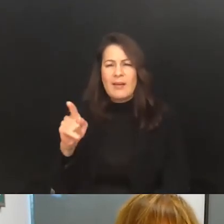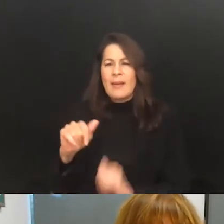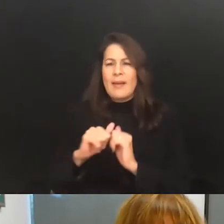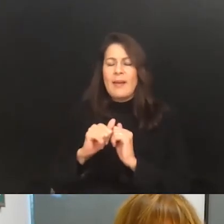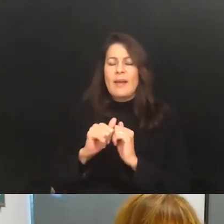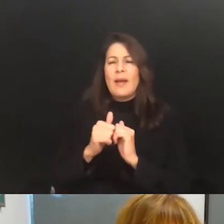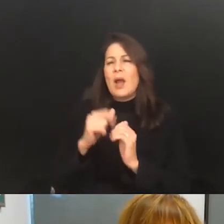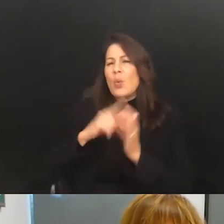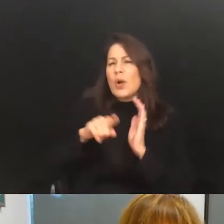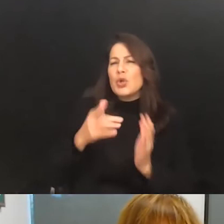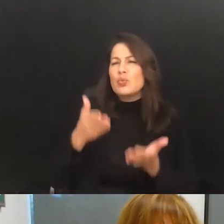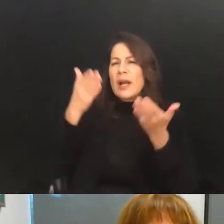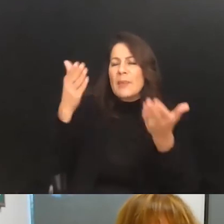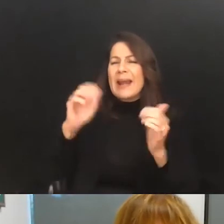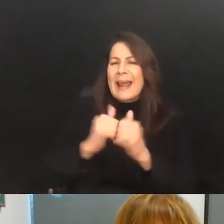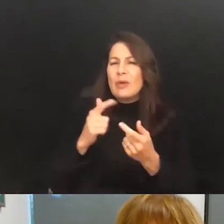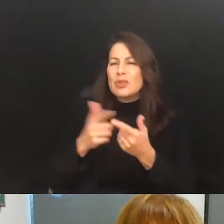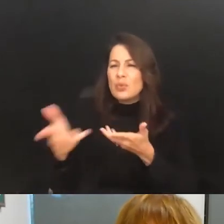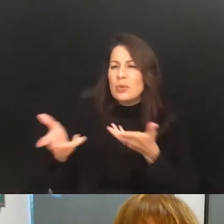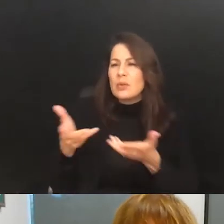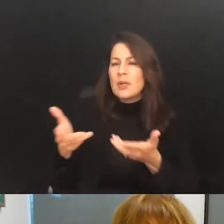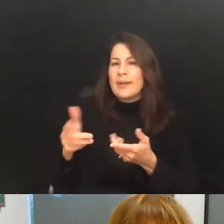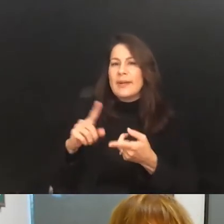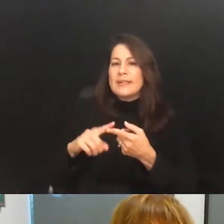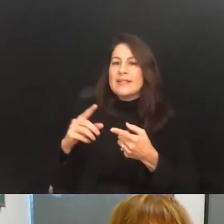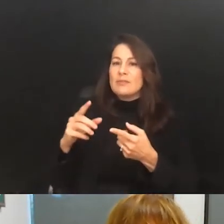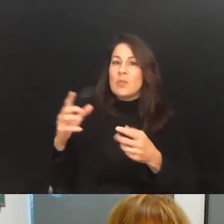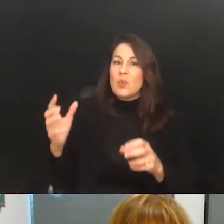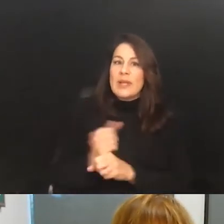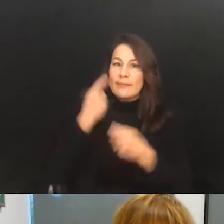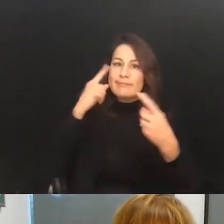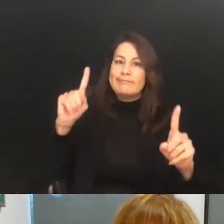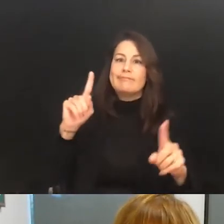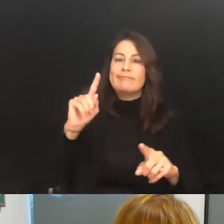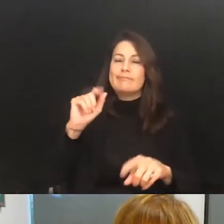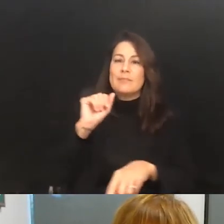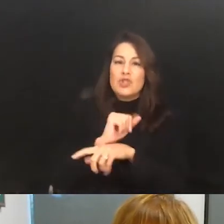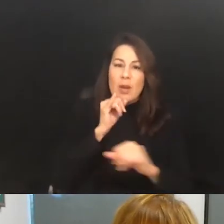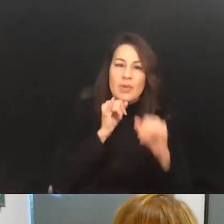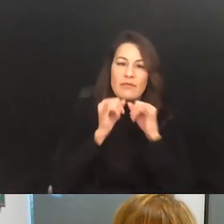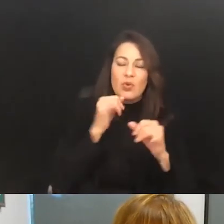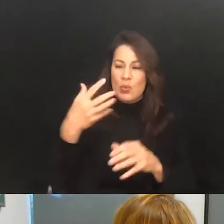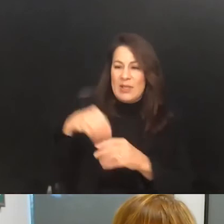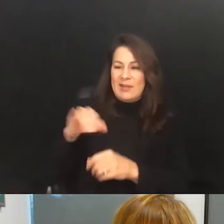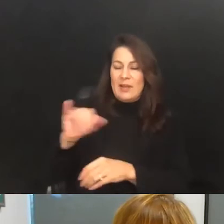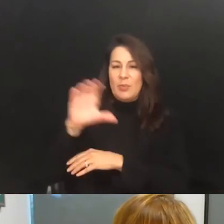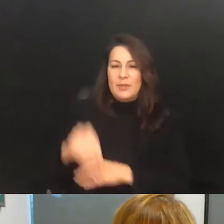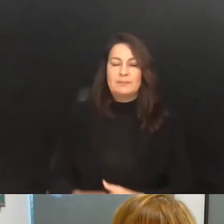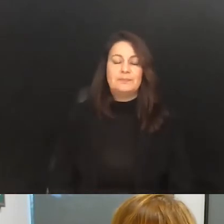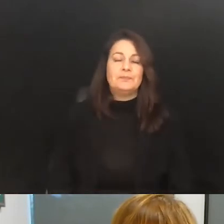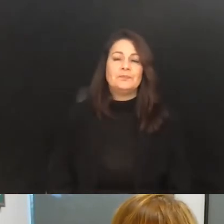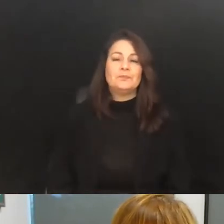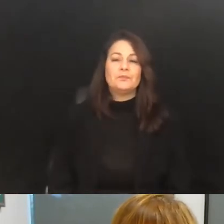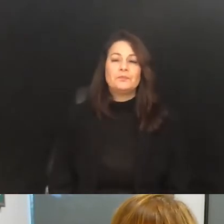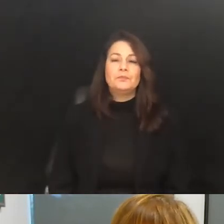how to deal with it, to try to still get that job interview or get into the company? Yeah. and it's, it's, again, it's tricky because